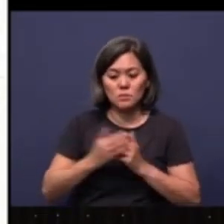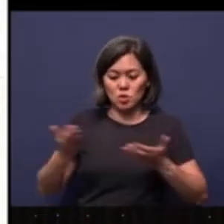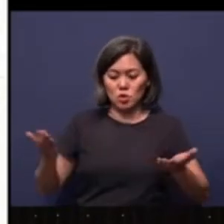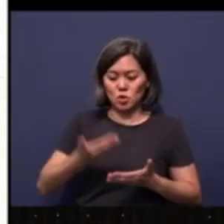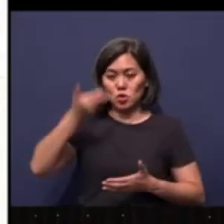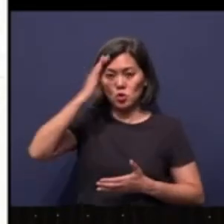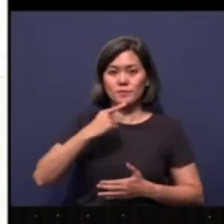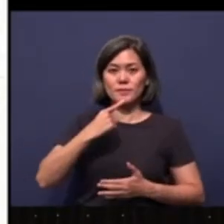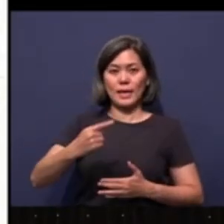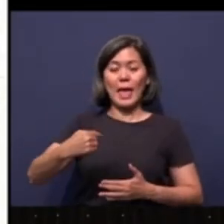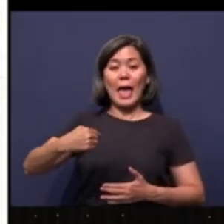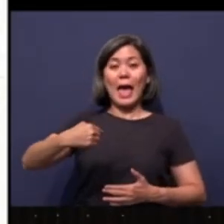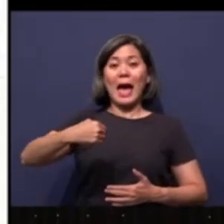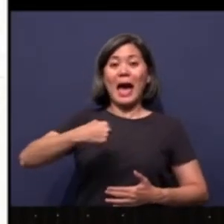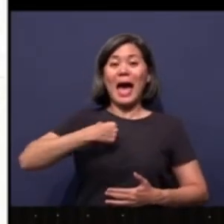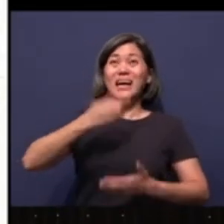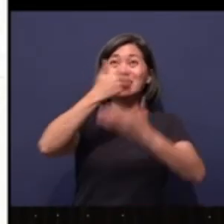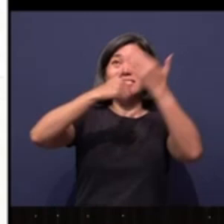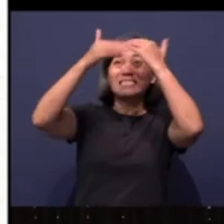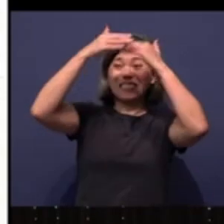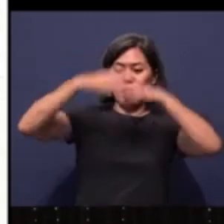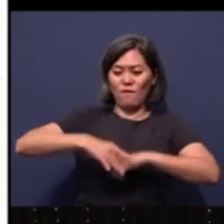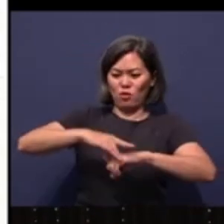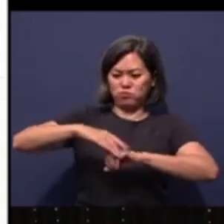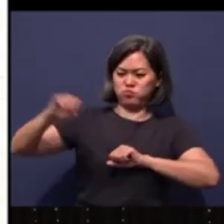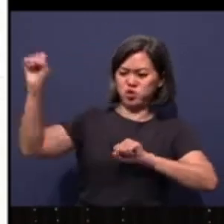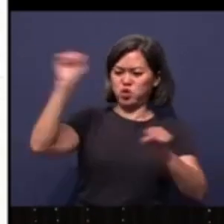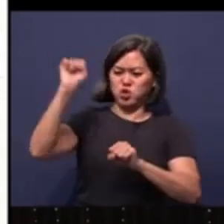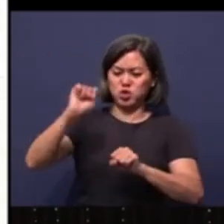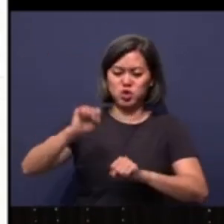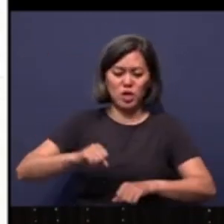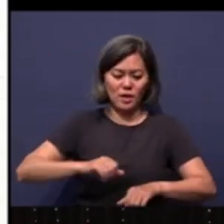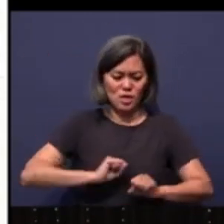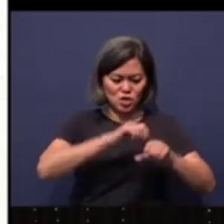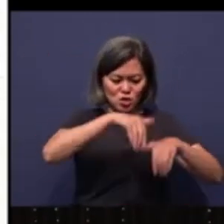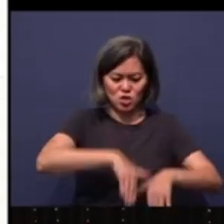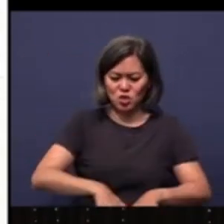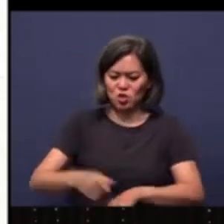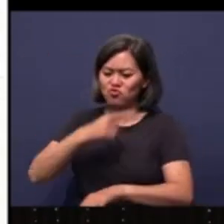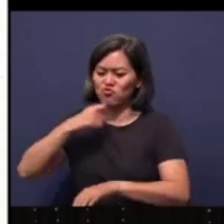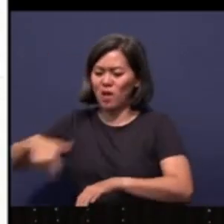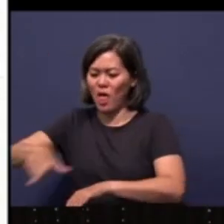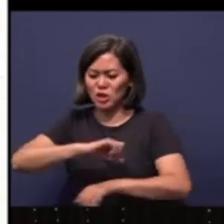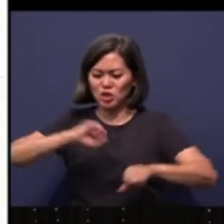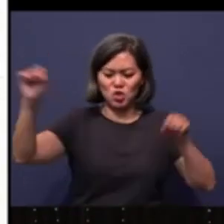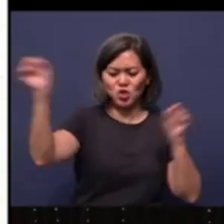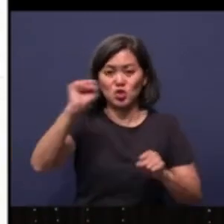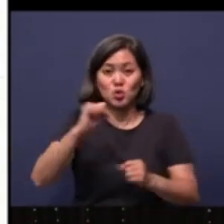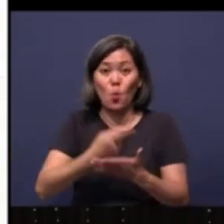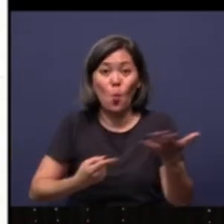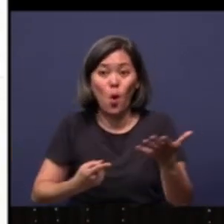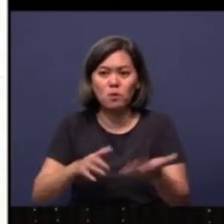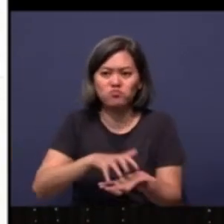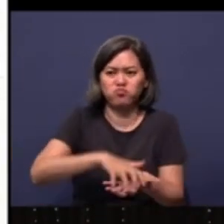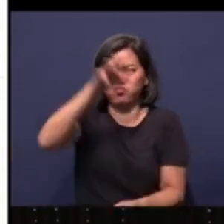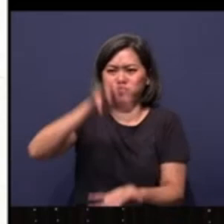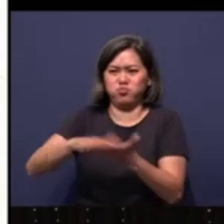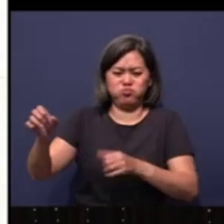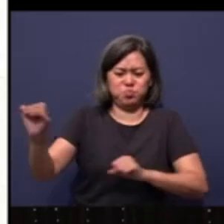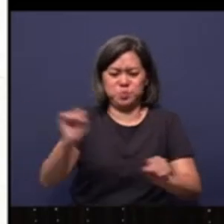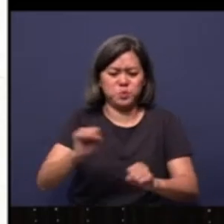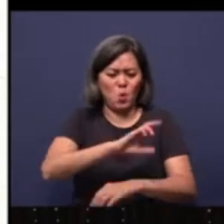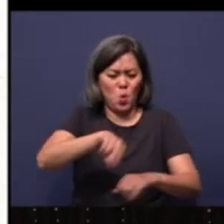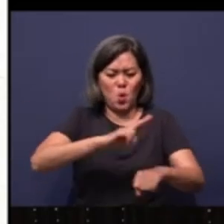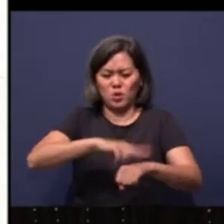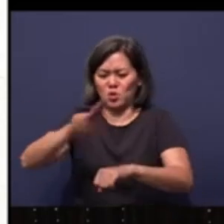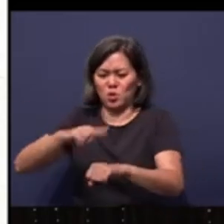God says, I will shake the heavens and the earth, the sea and the dry land. Shake what? The riches of all them. I will shake all nations and